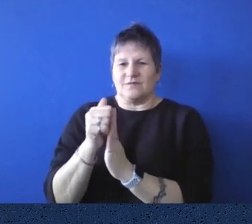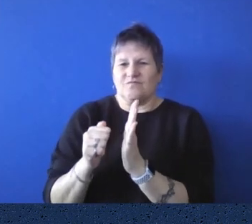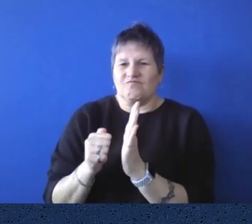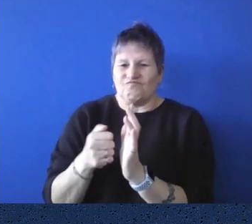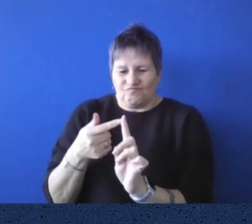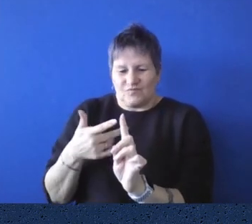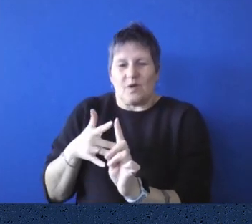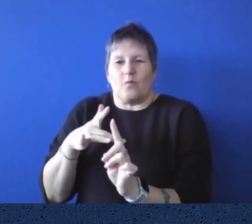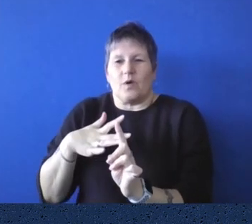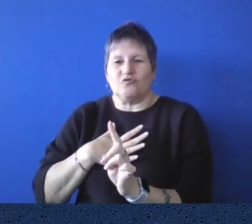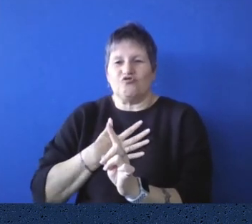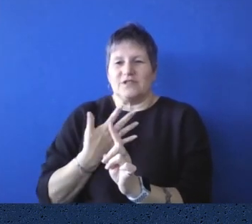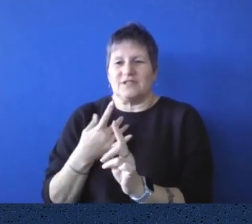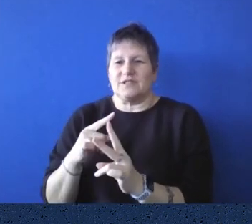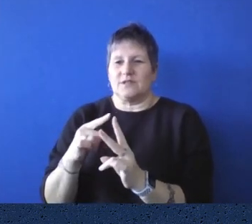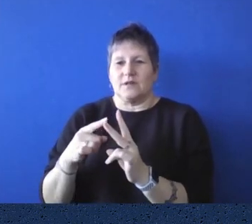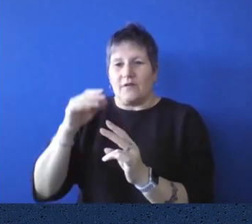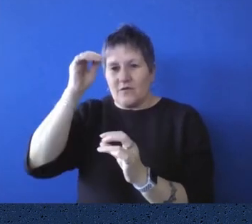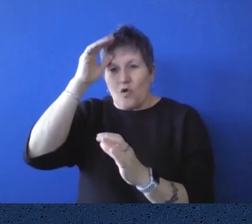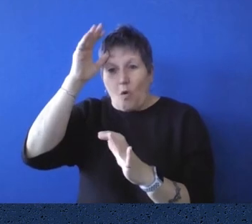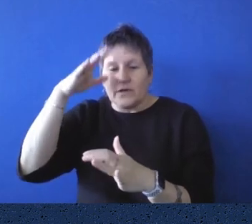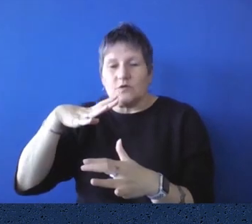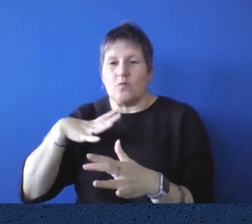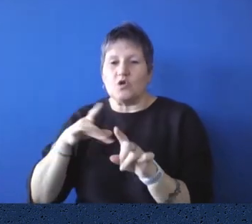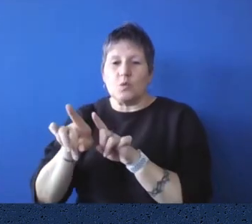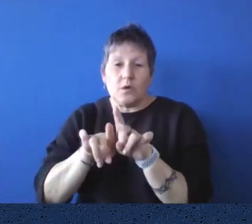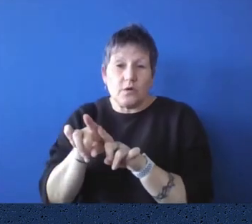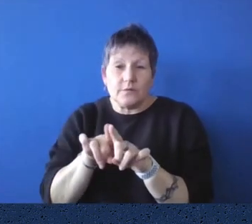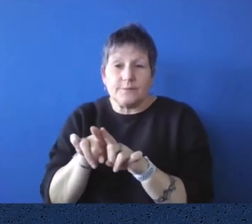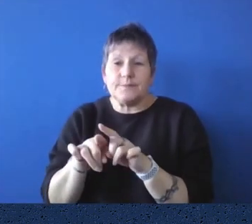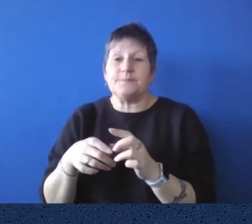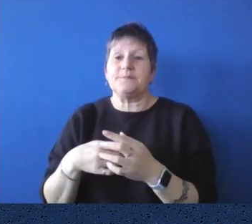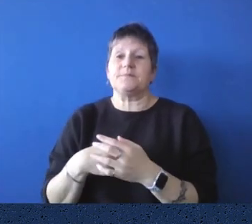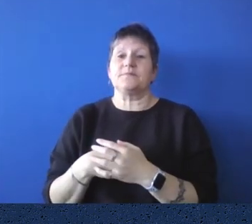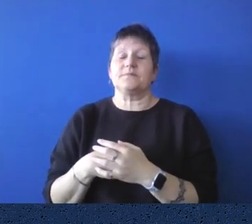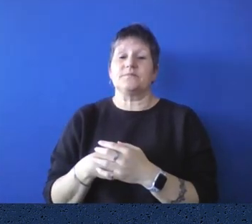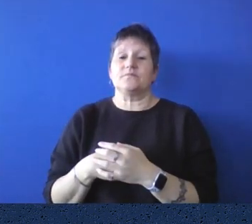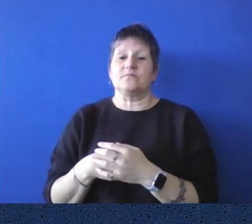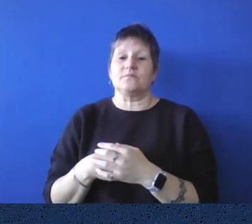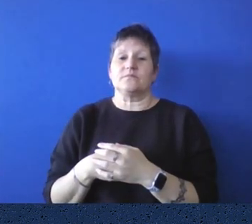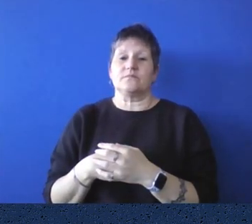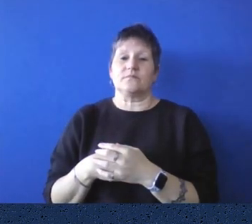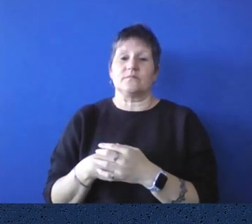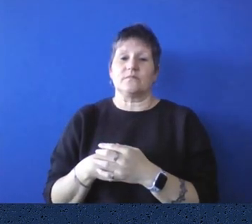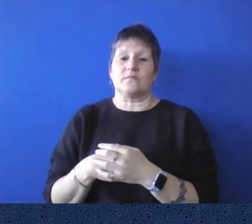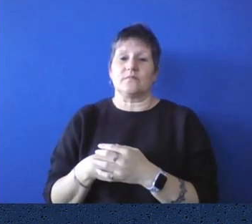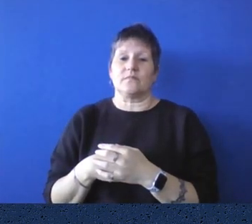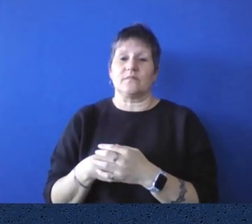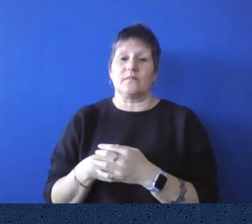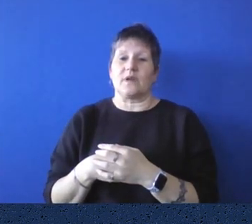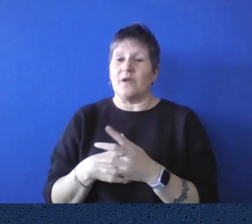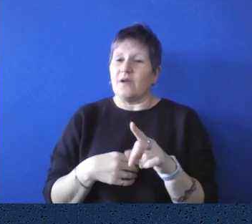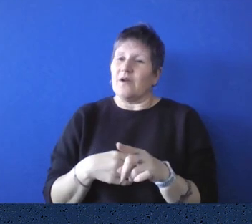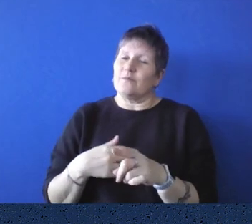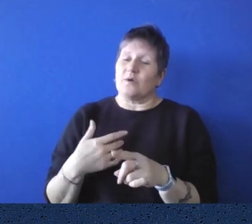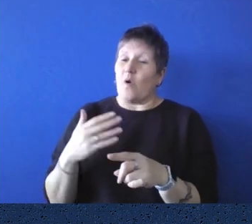um, certain level of knowledge, um, about things. So we can't assume that every